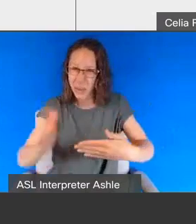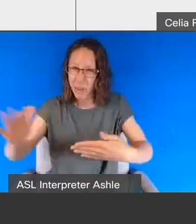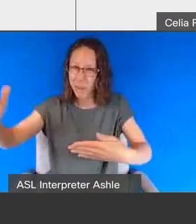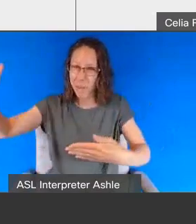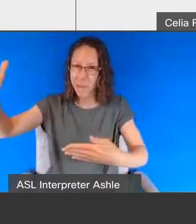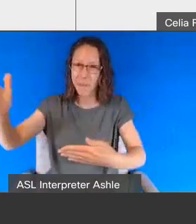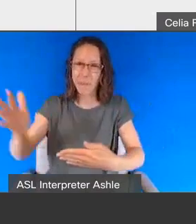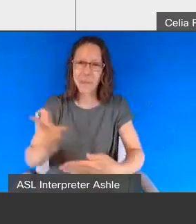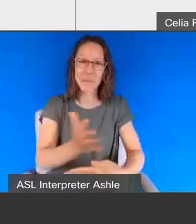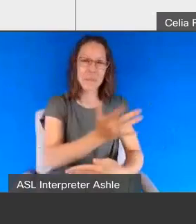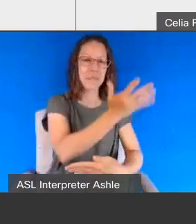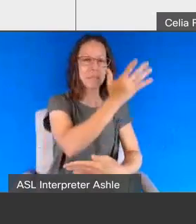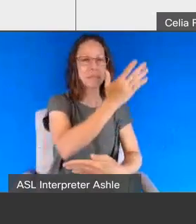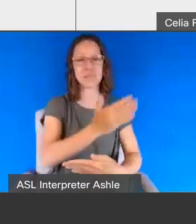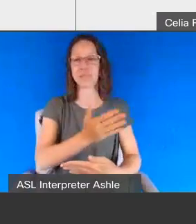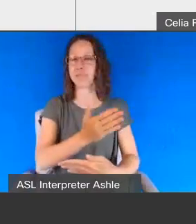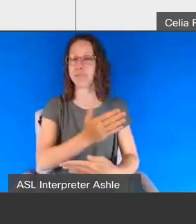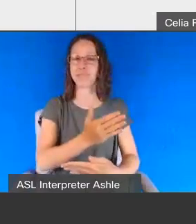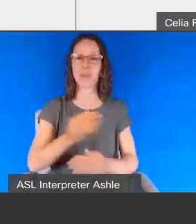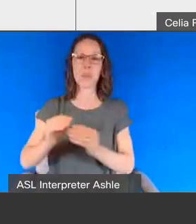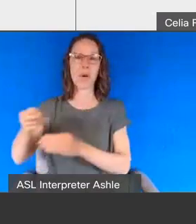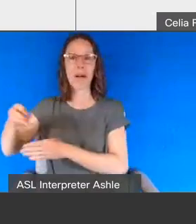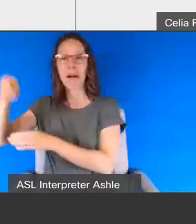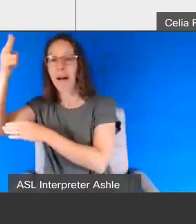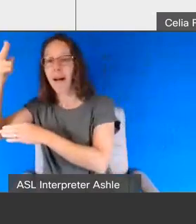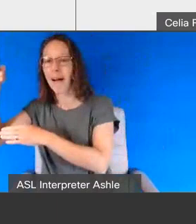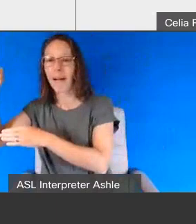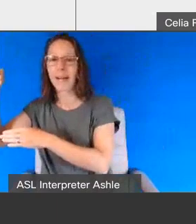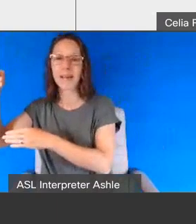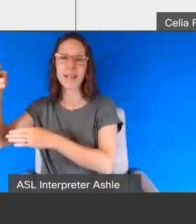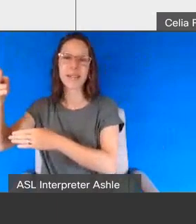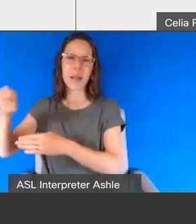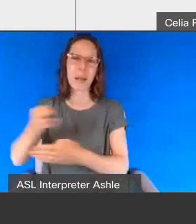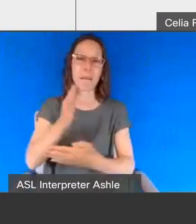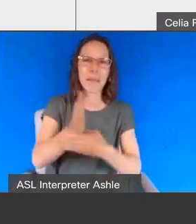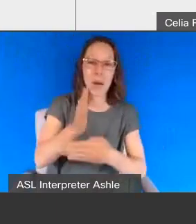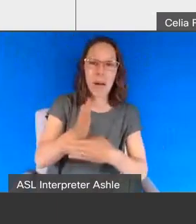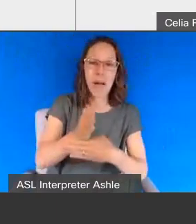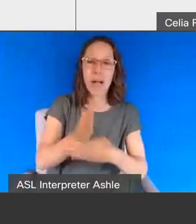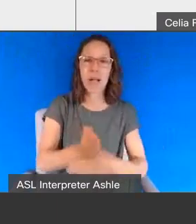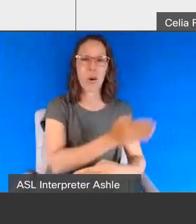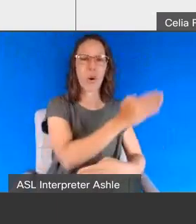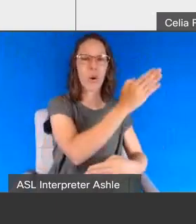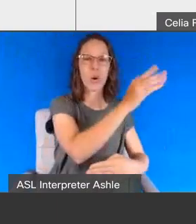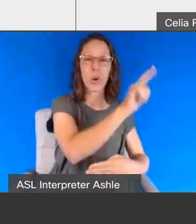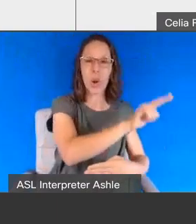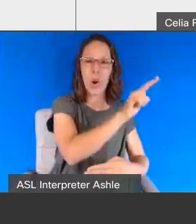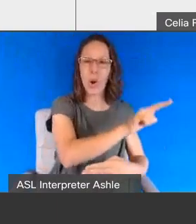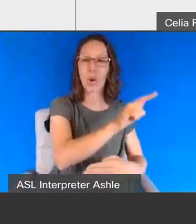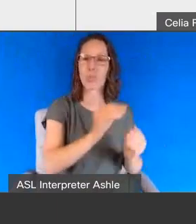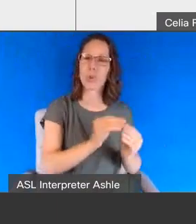individual could fall on either the higher level the middle level or the lower level which is more severe